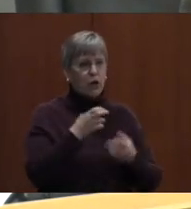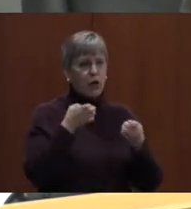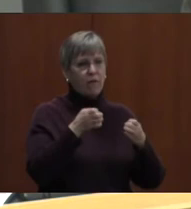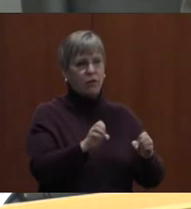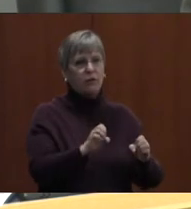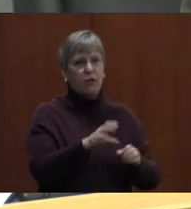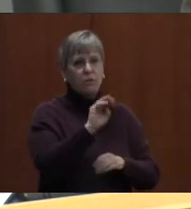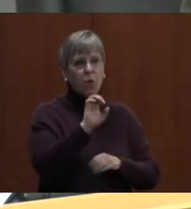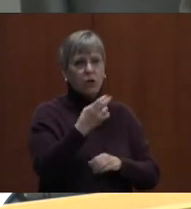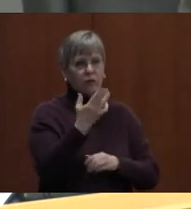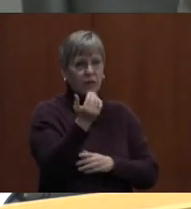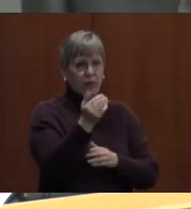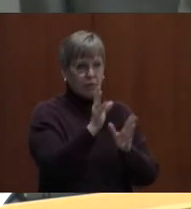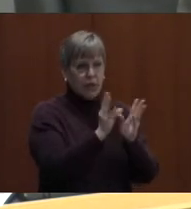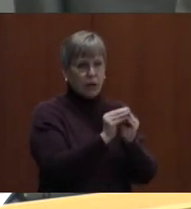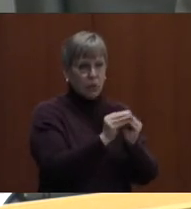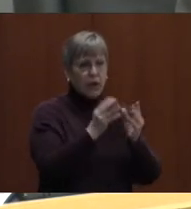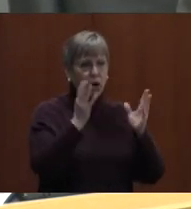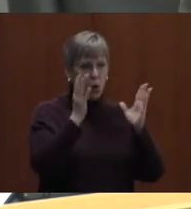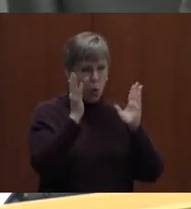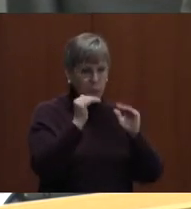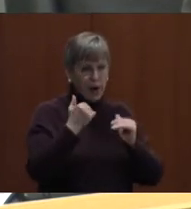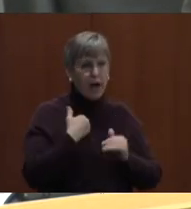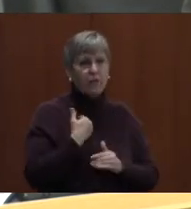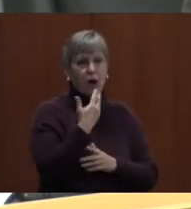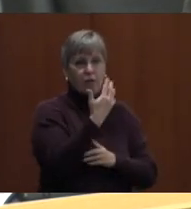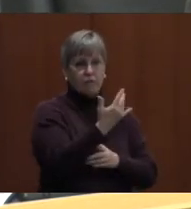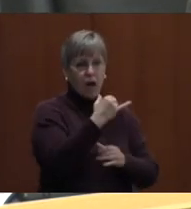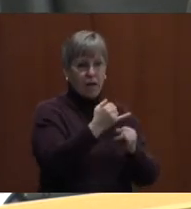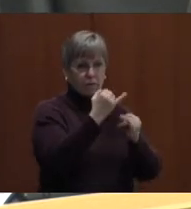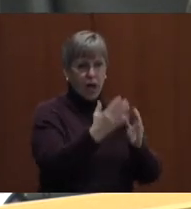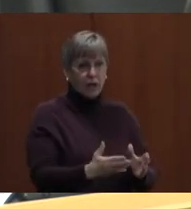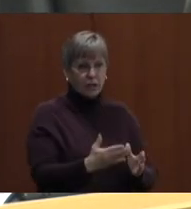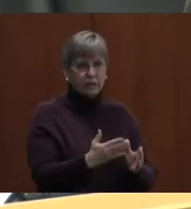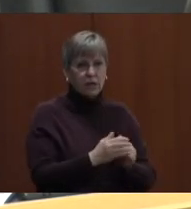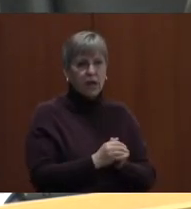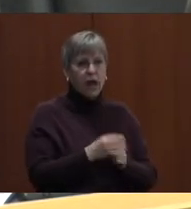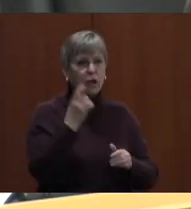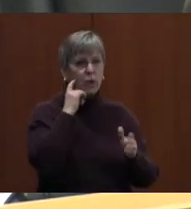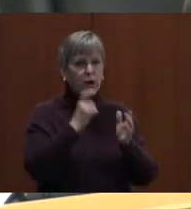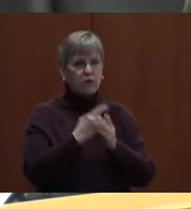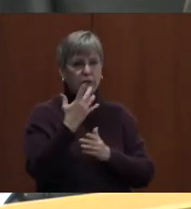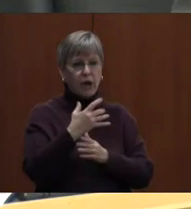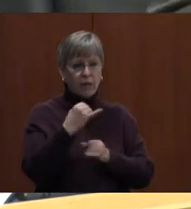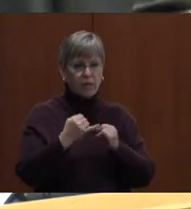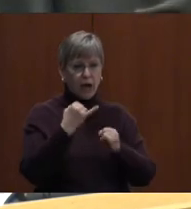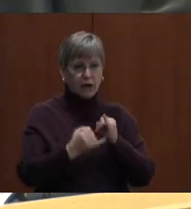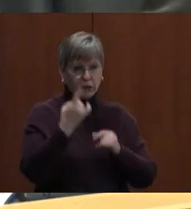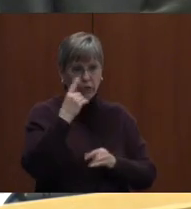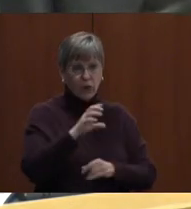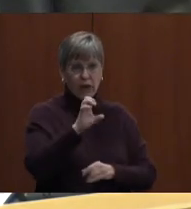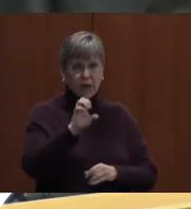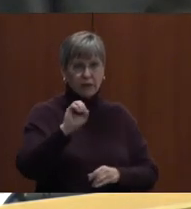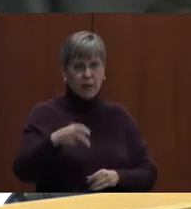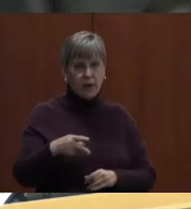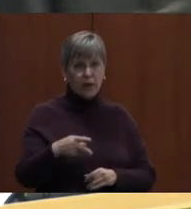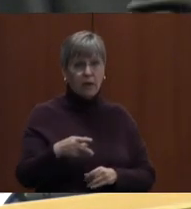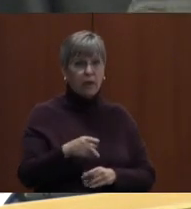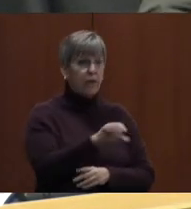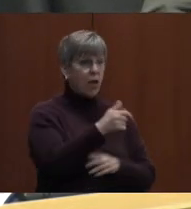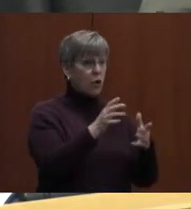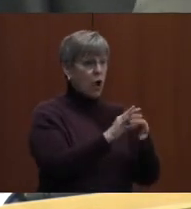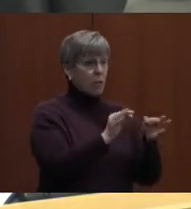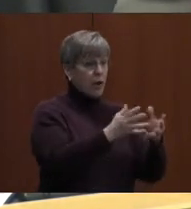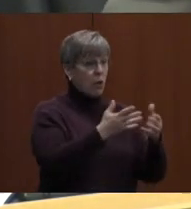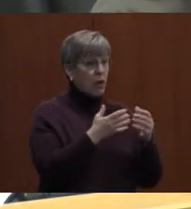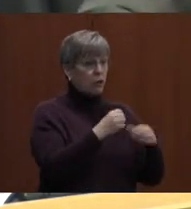the March 15th meeting, we hope to have our five finalists and be able to recognize our five finalists for ESP. Any other comment I wanted to